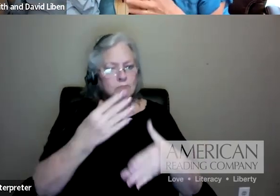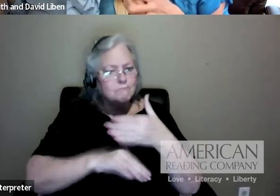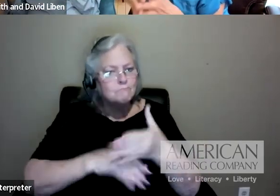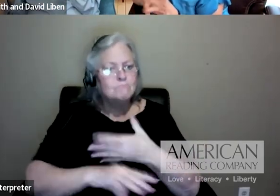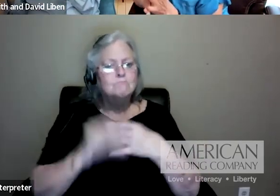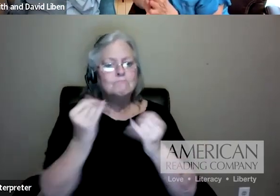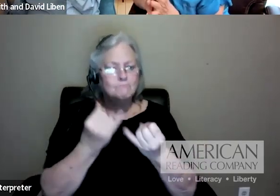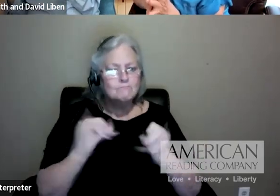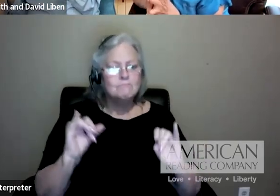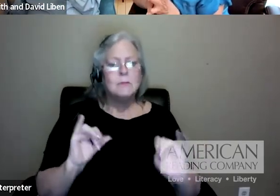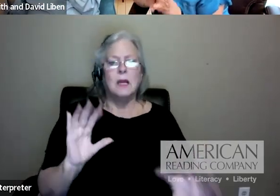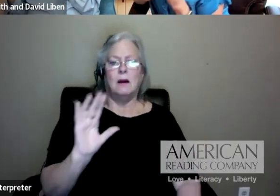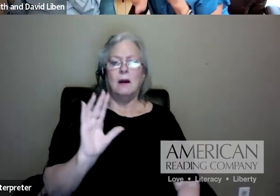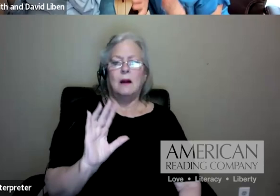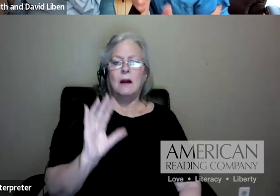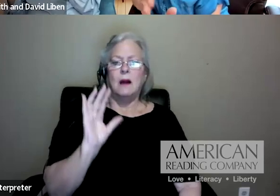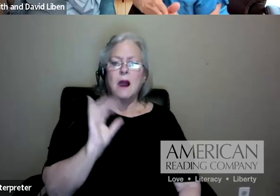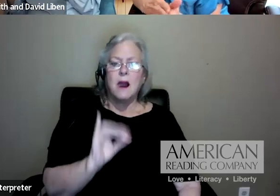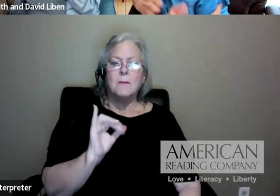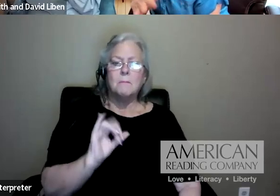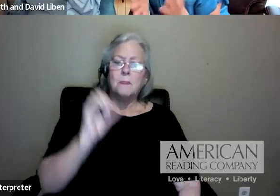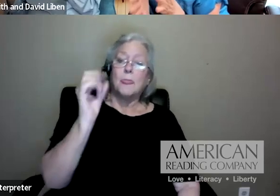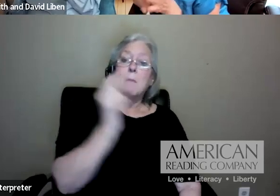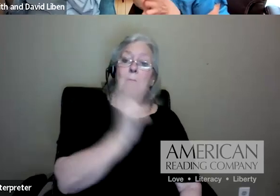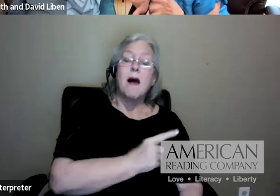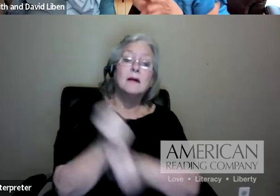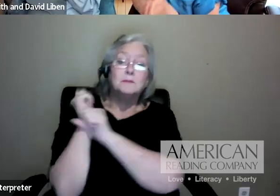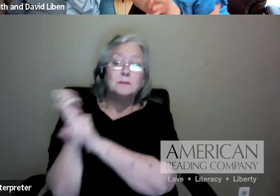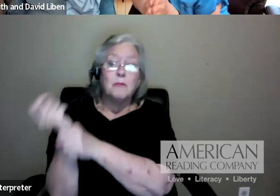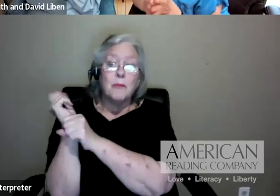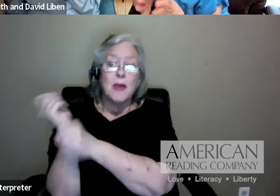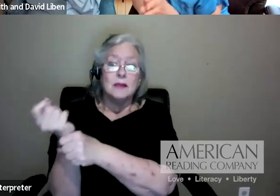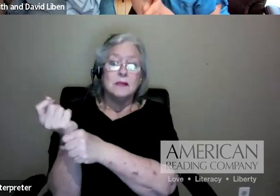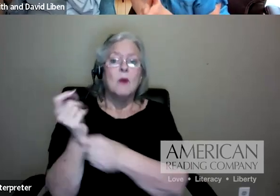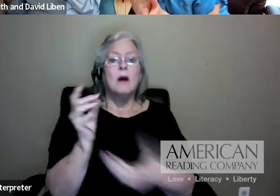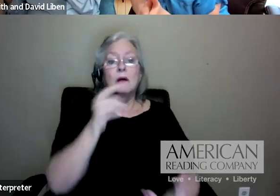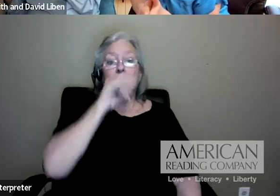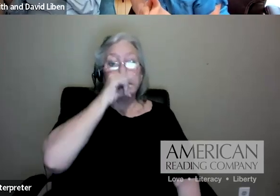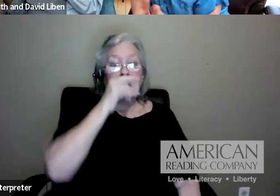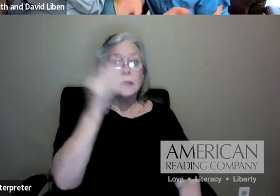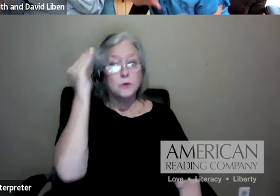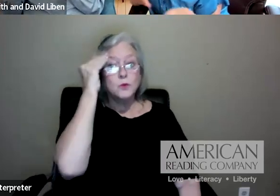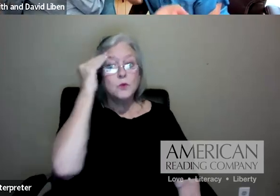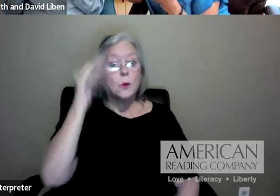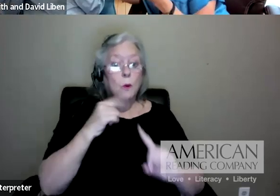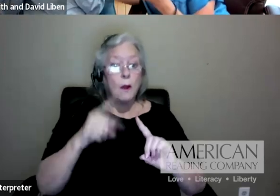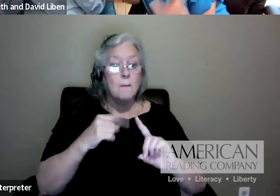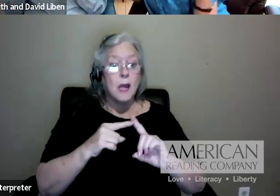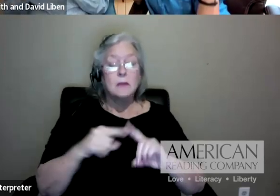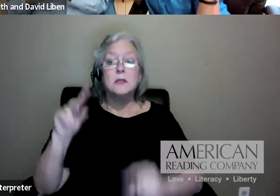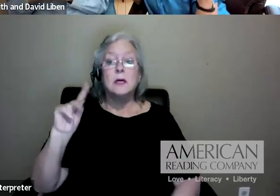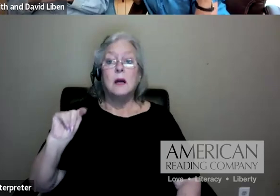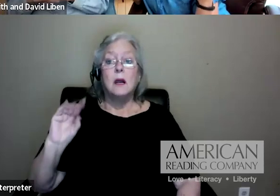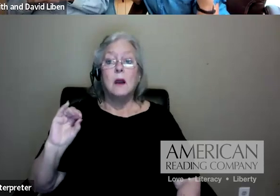but, um, going back to the baseball effect, kids who are knowledgeable about a topic can read